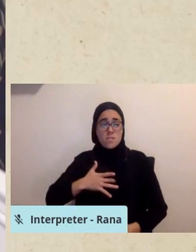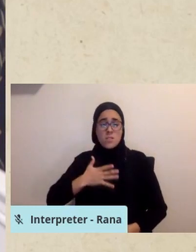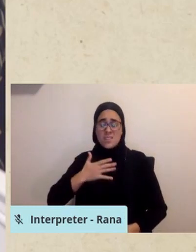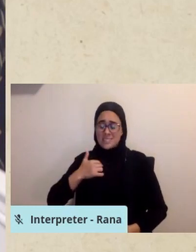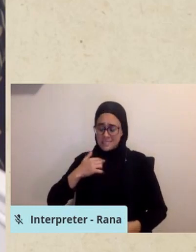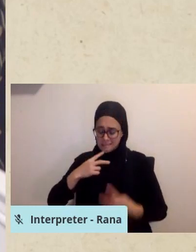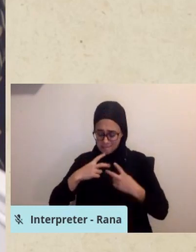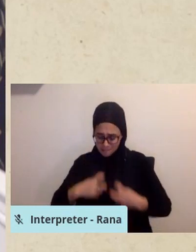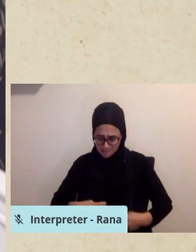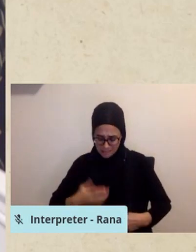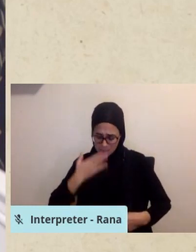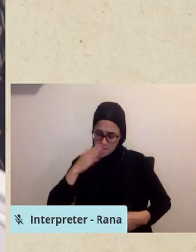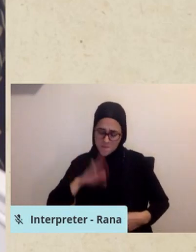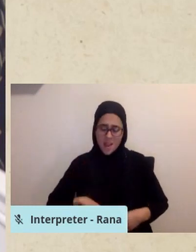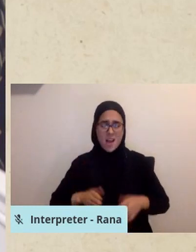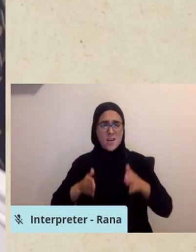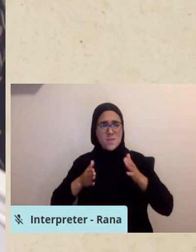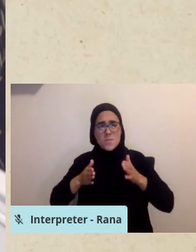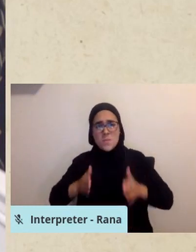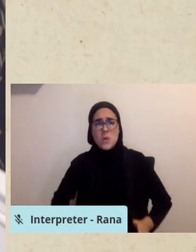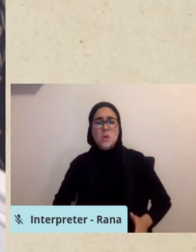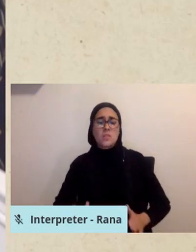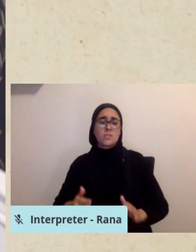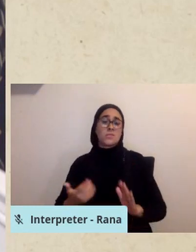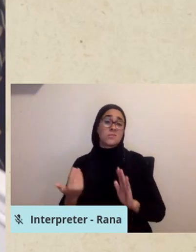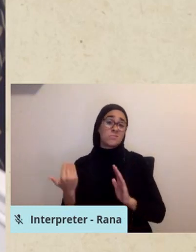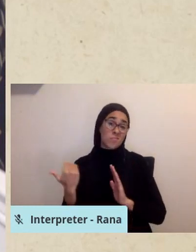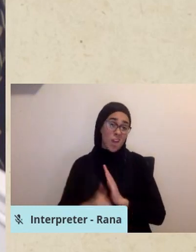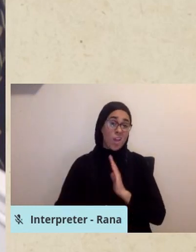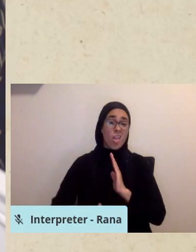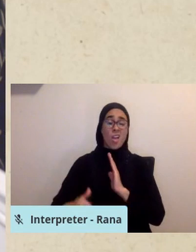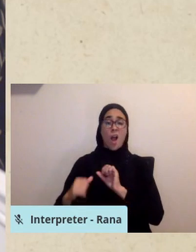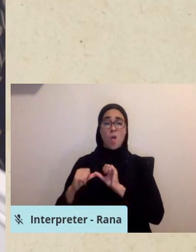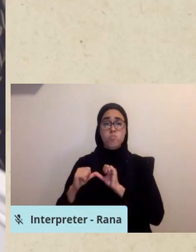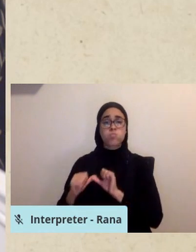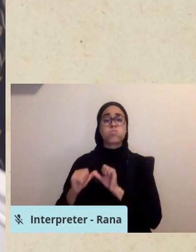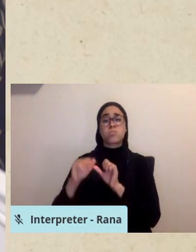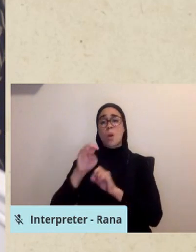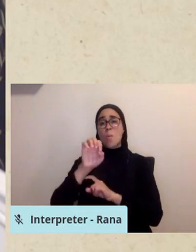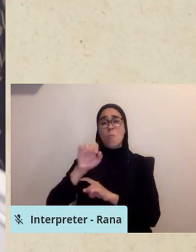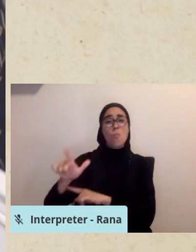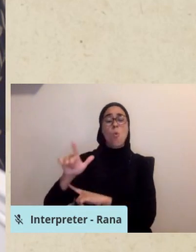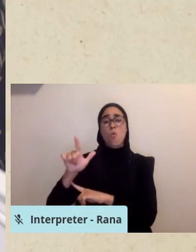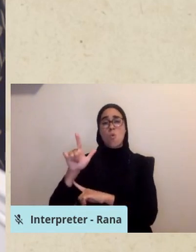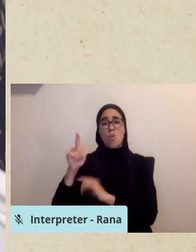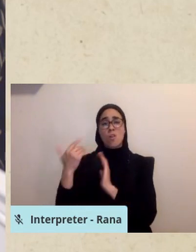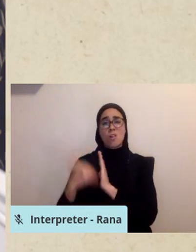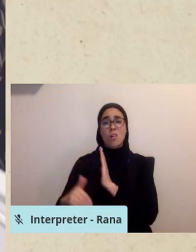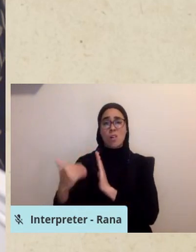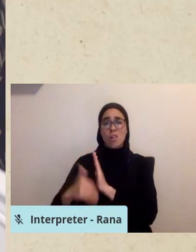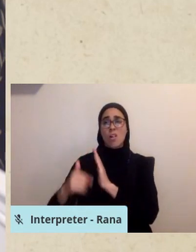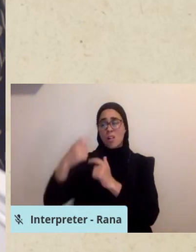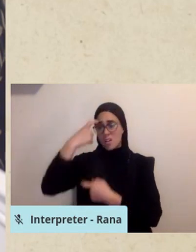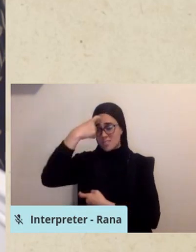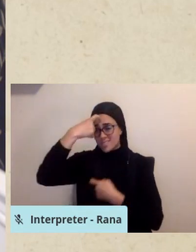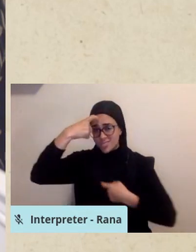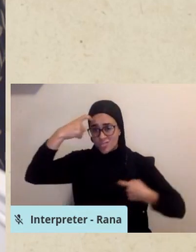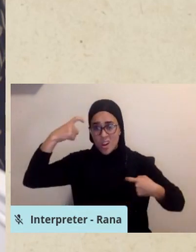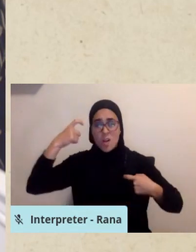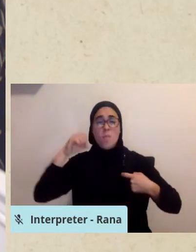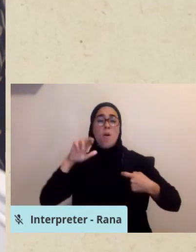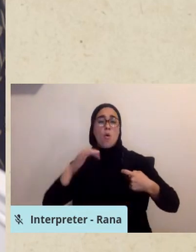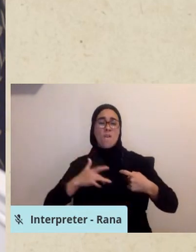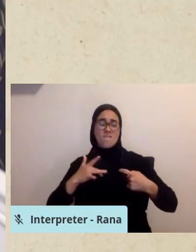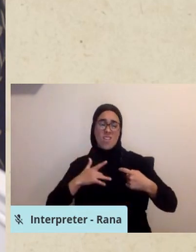But repeated instances of moral trauma, or even a single powerful incident, can lead to moral degradation,